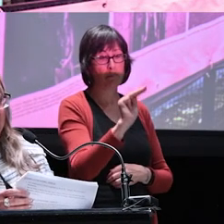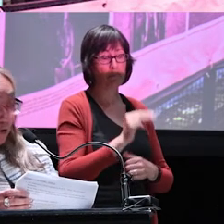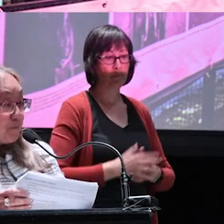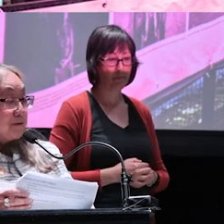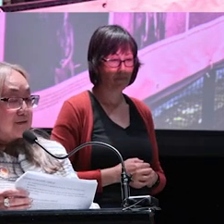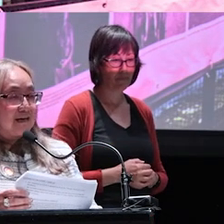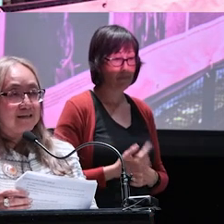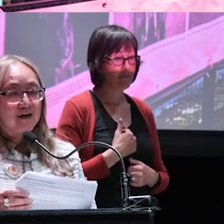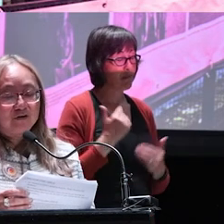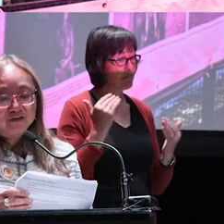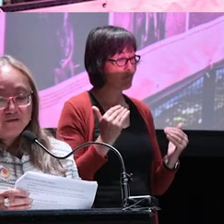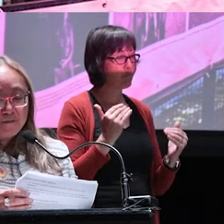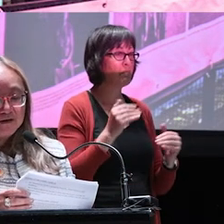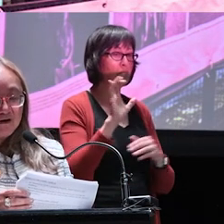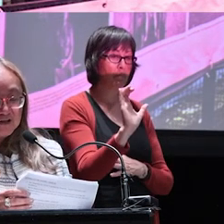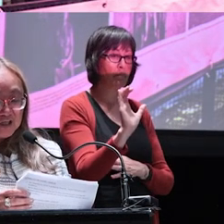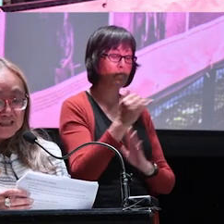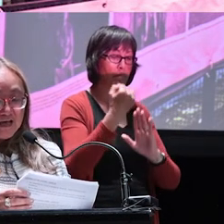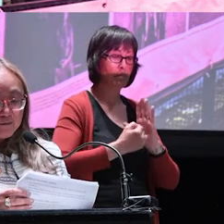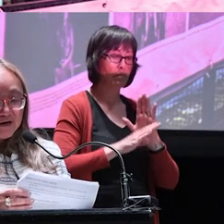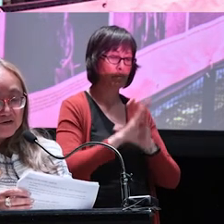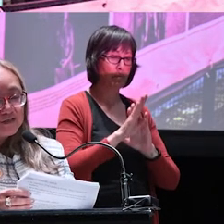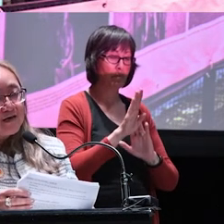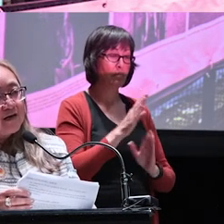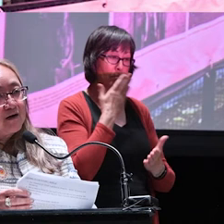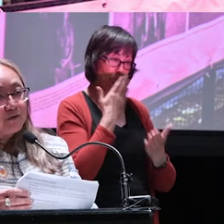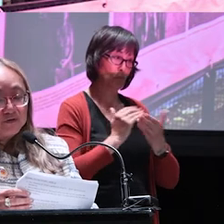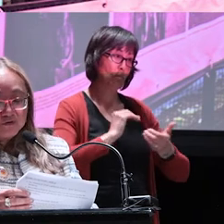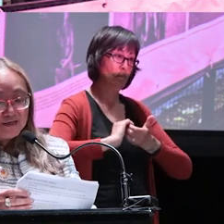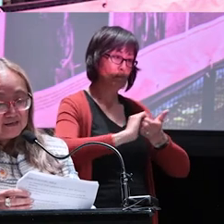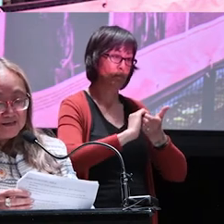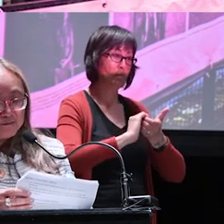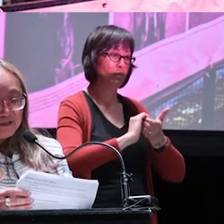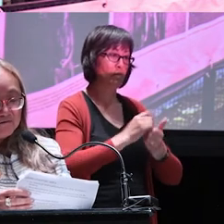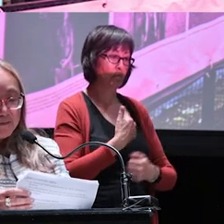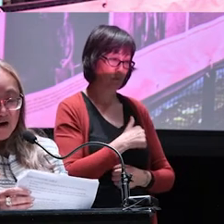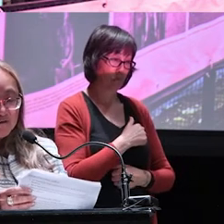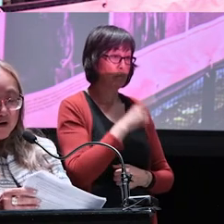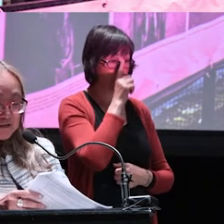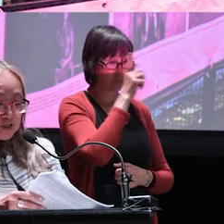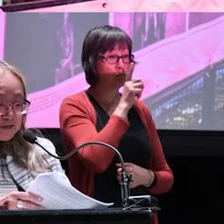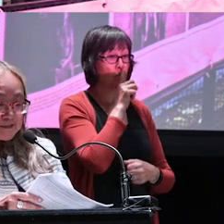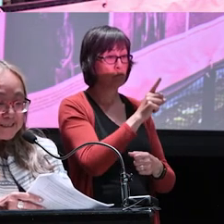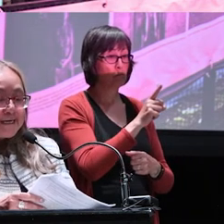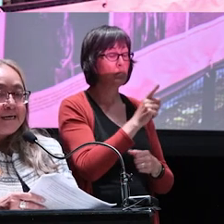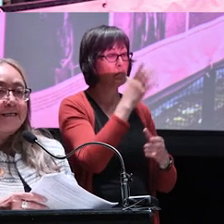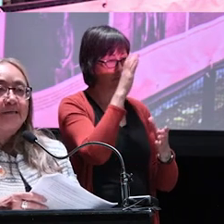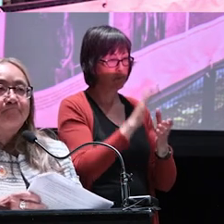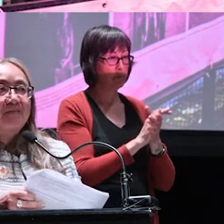I hope that Calgary Arts Development are good collaborators. We certainly, as I said, believe in the power of partnerships.